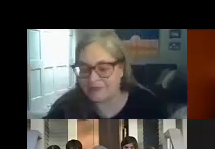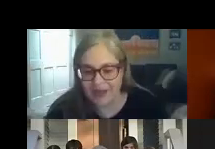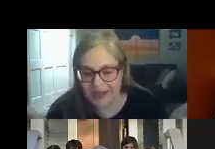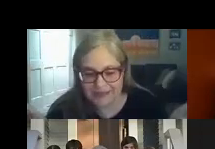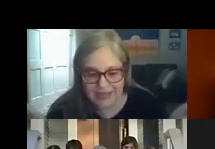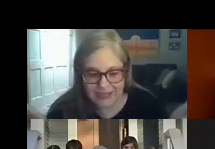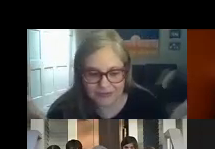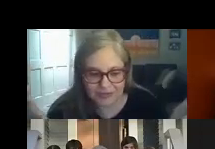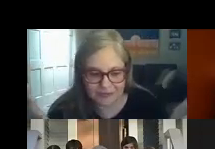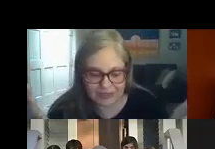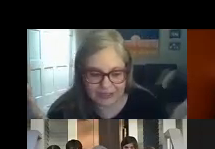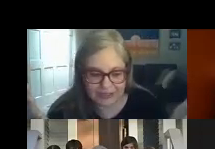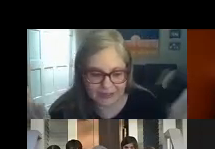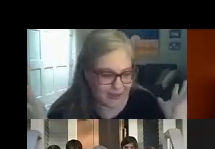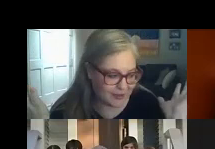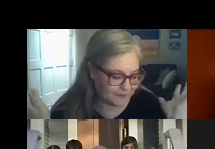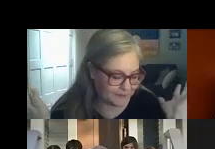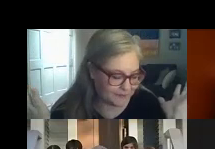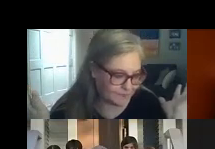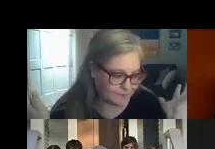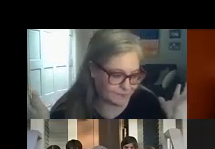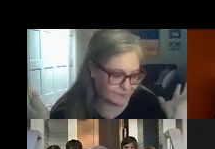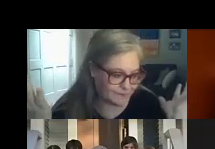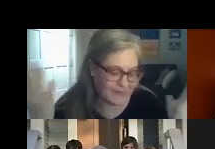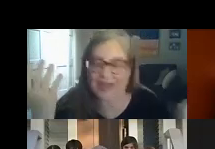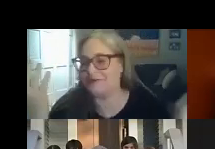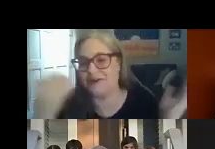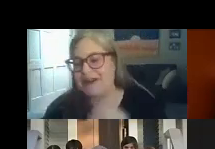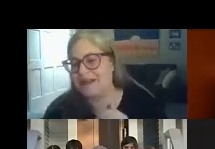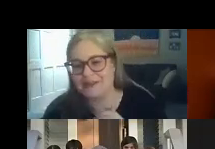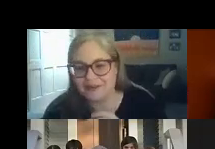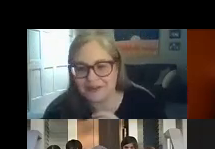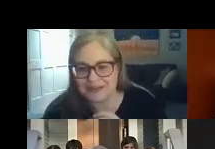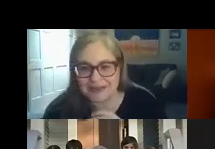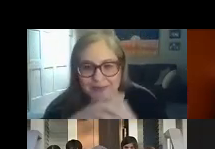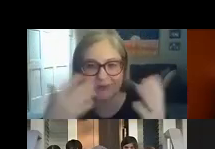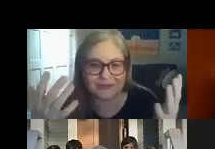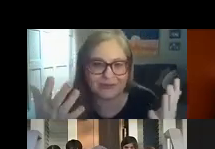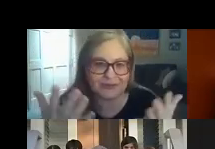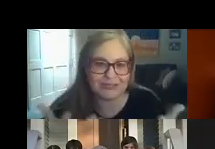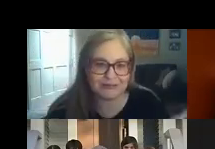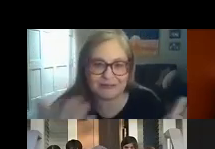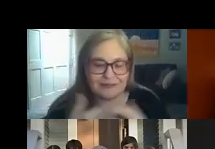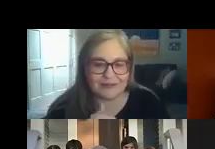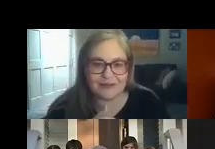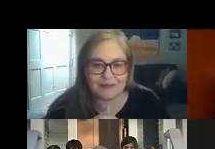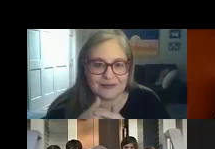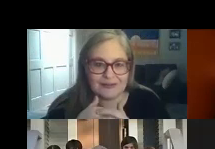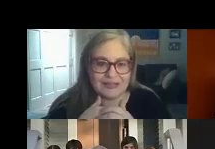might find that you don't need um i don't know i can't think of a good example but you don't need